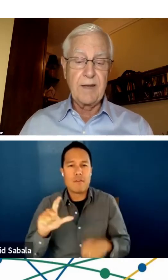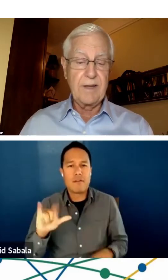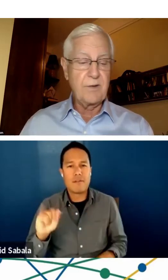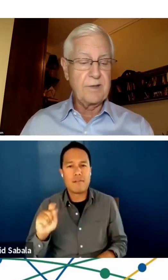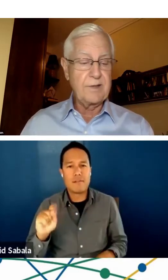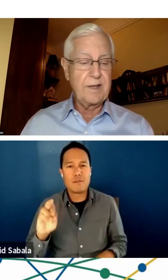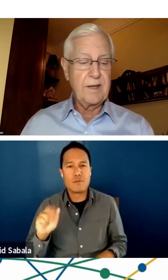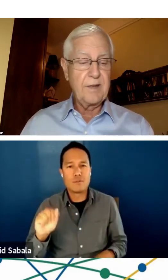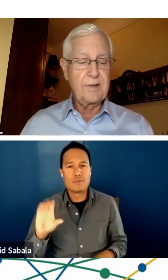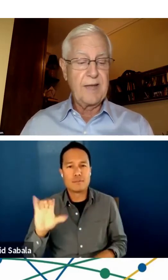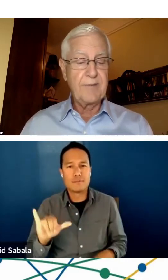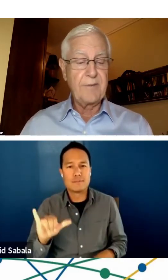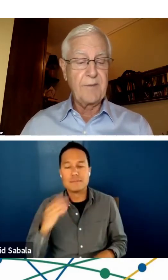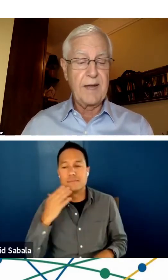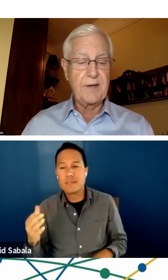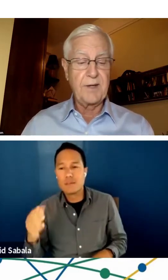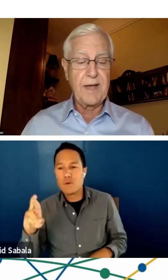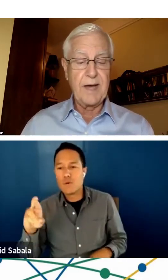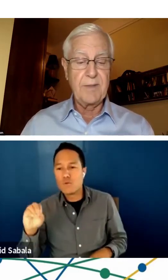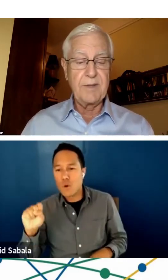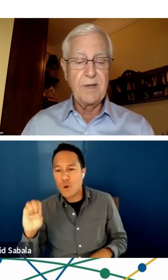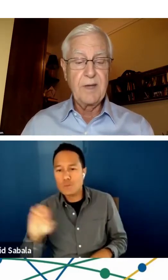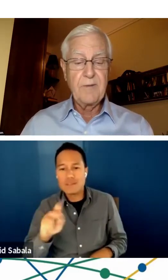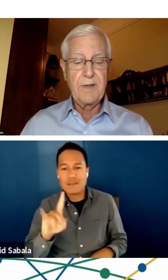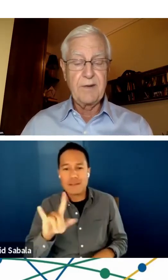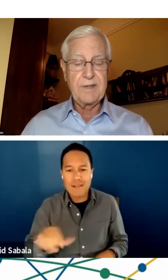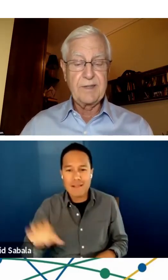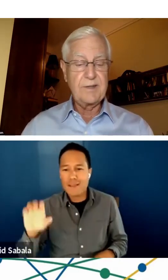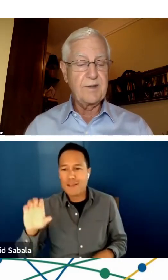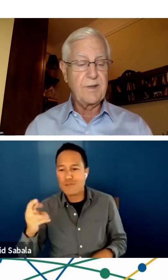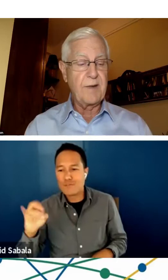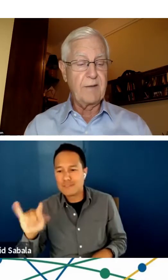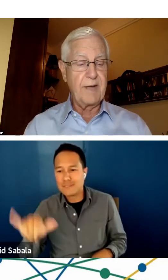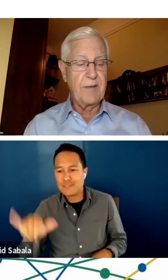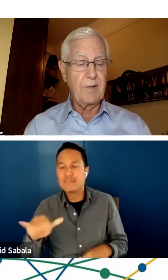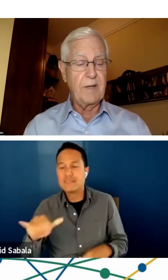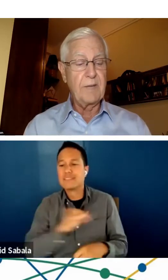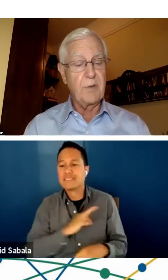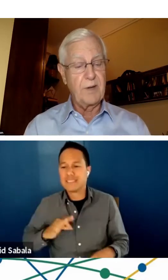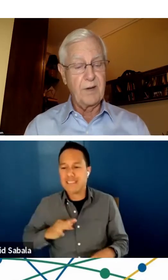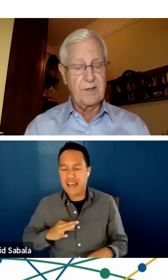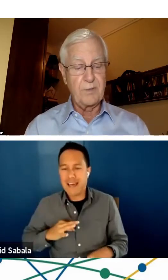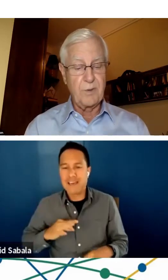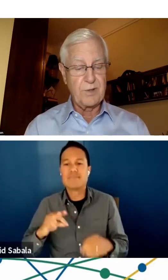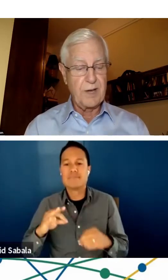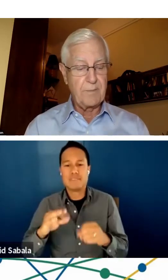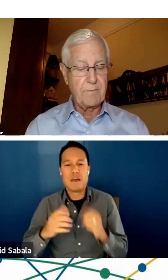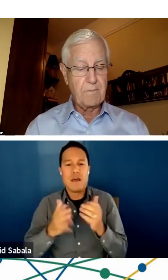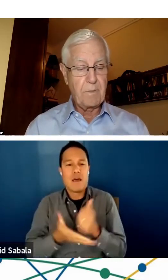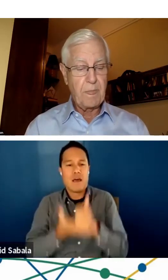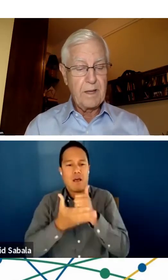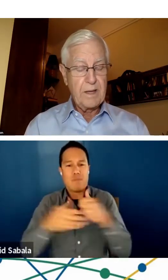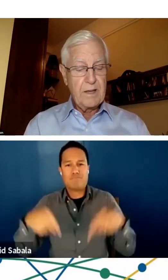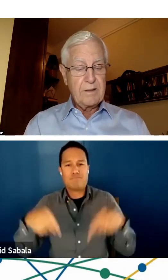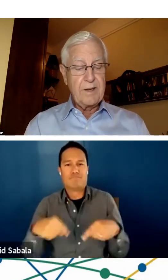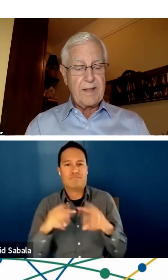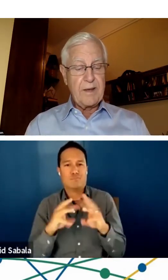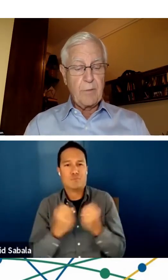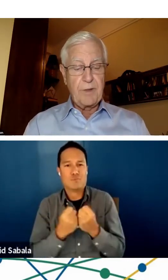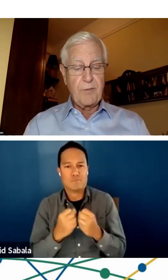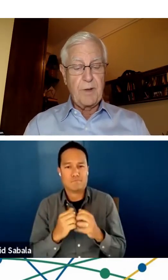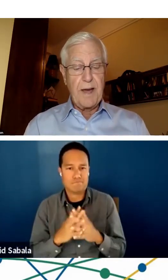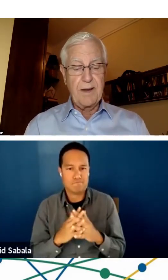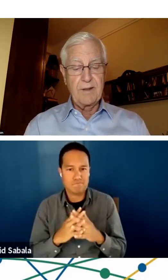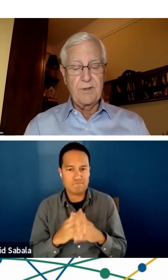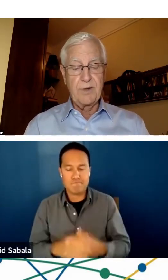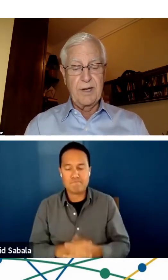Rose, Kelly, and Christy, the staff of the National Academies, for their assistance to the Roundtable in putting on this workshop. Today,